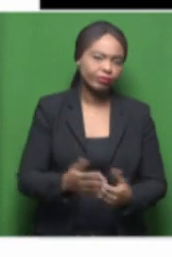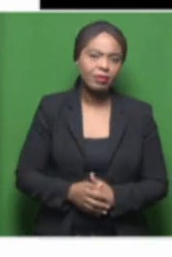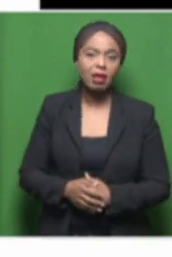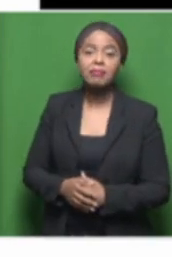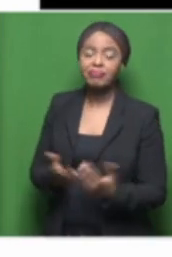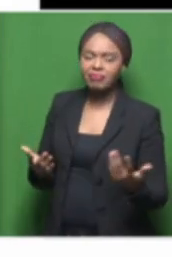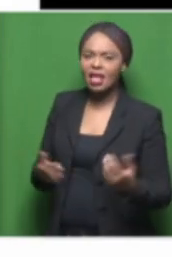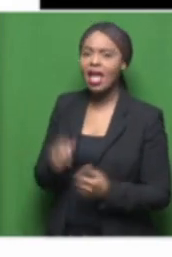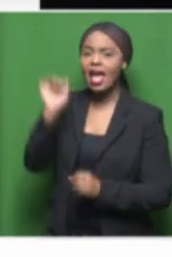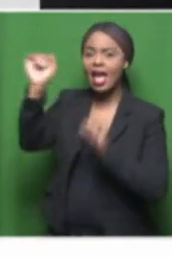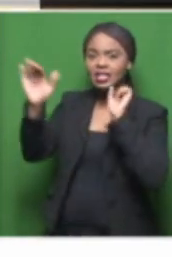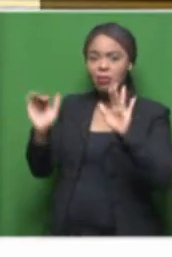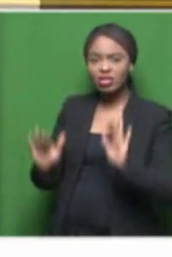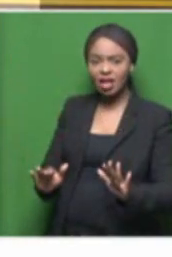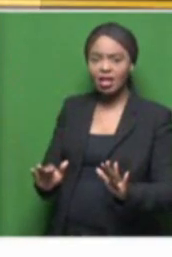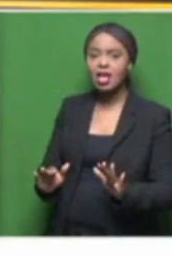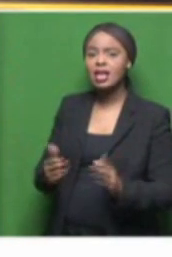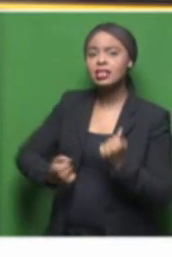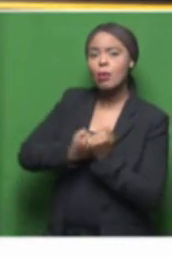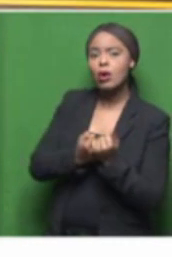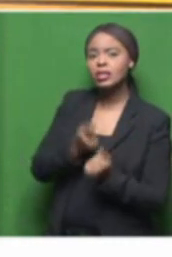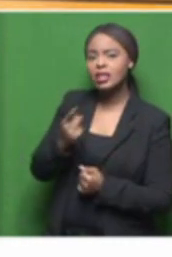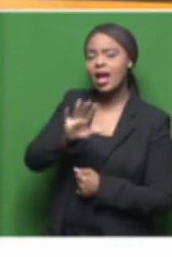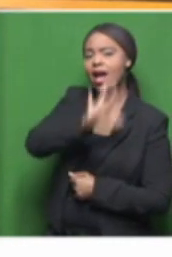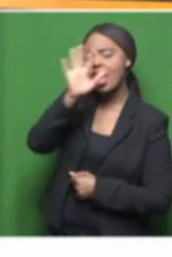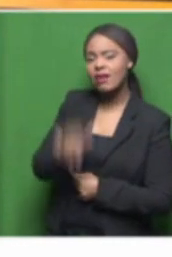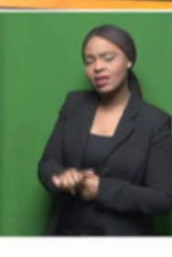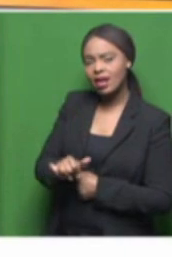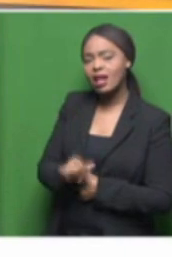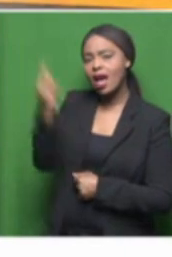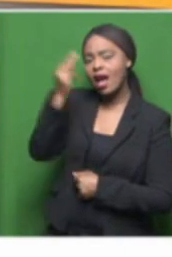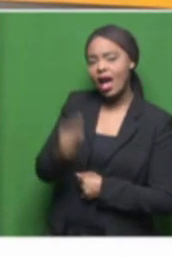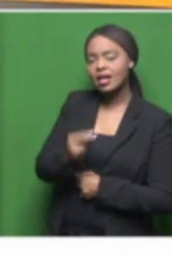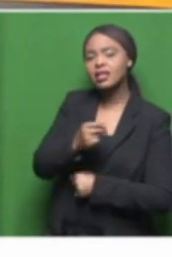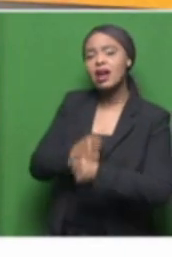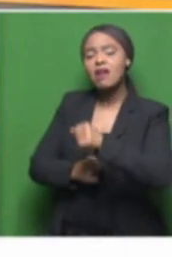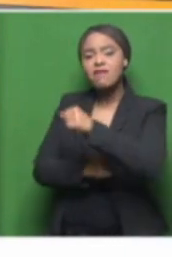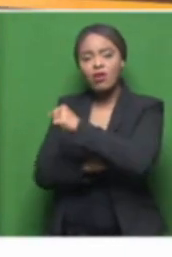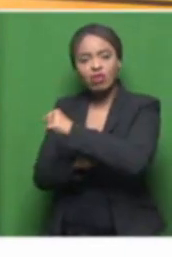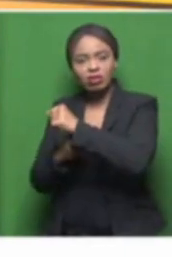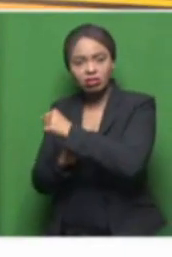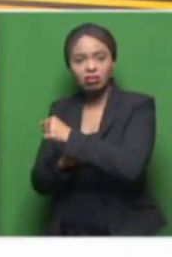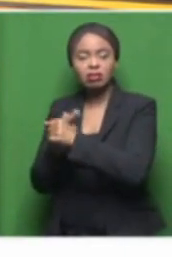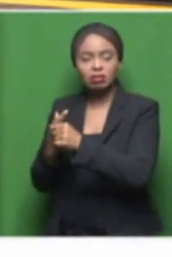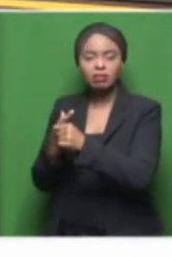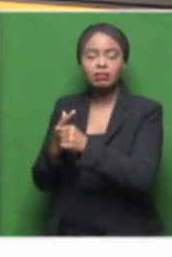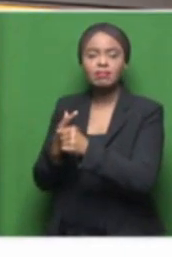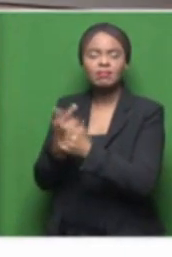Now, the exhibition is supported by African Artists Foundation and the National Arts Council. Tell us a little bit about that.